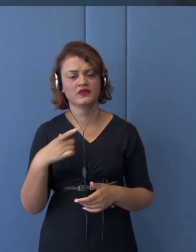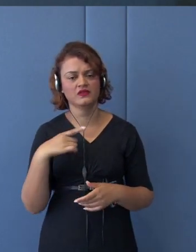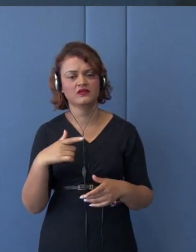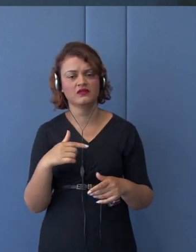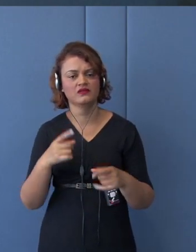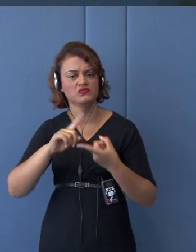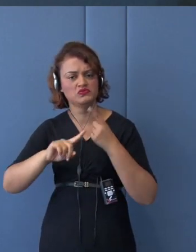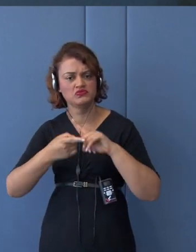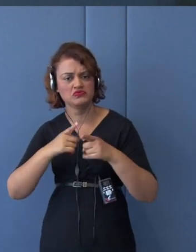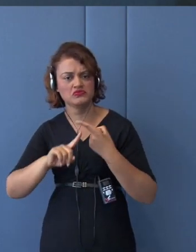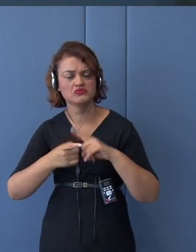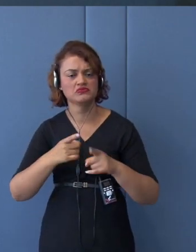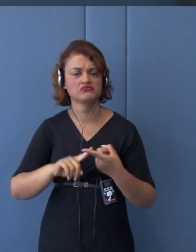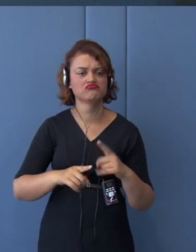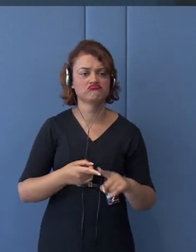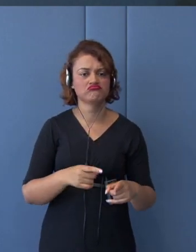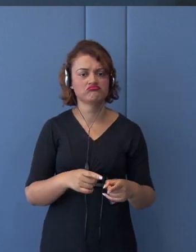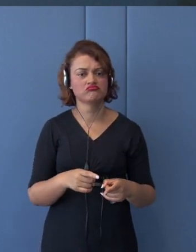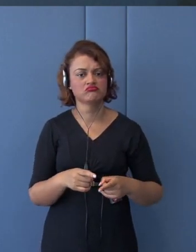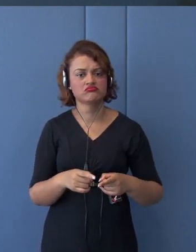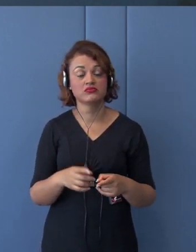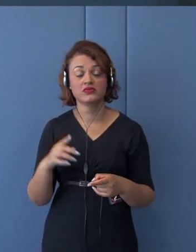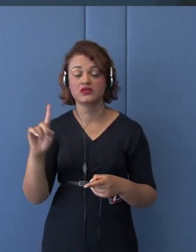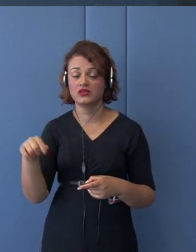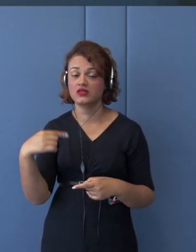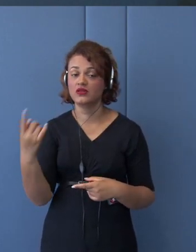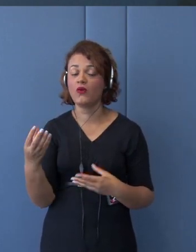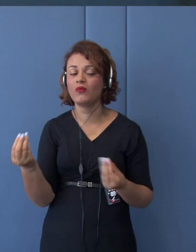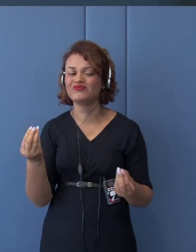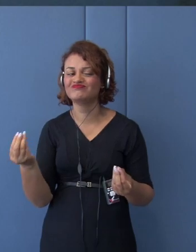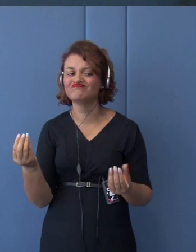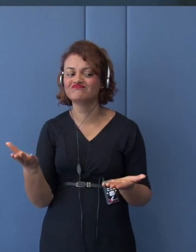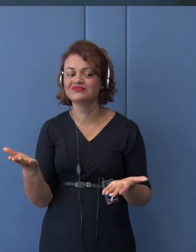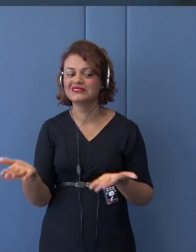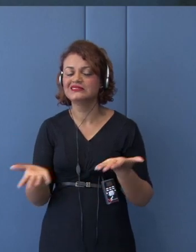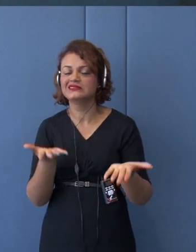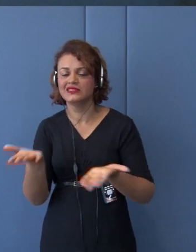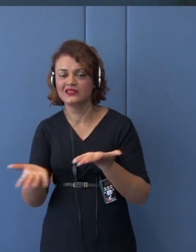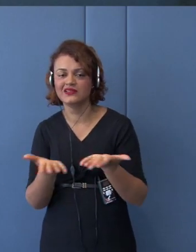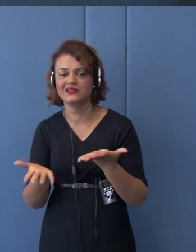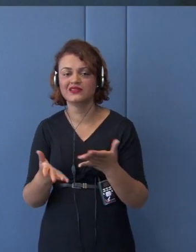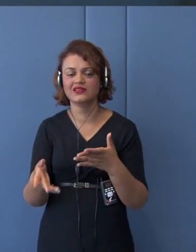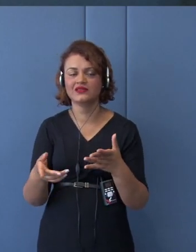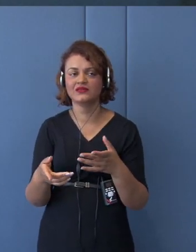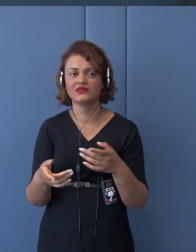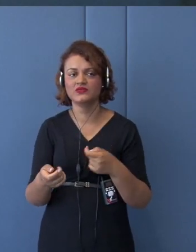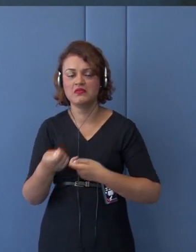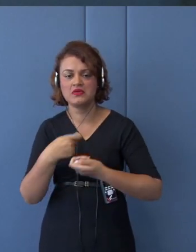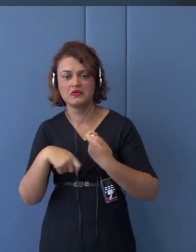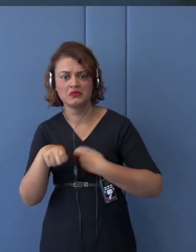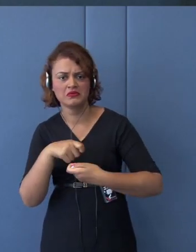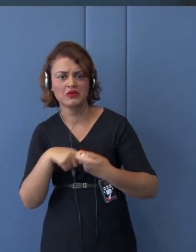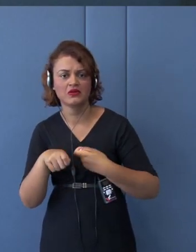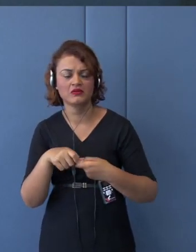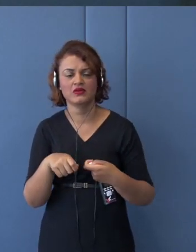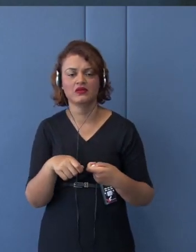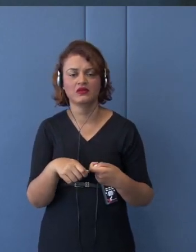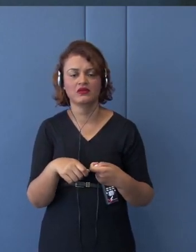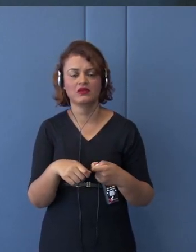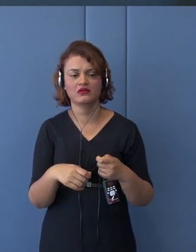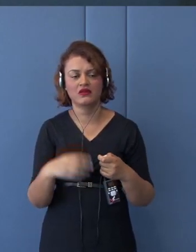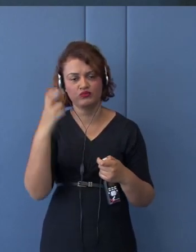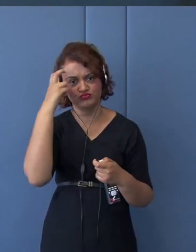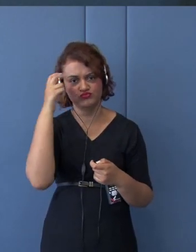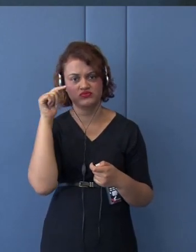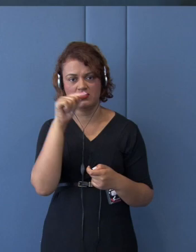cope with this situation in the socialist economy, such as Vietnam. But, not only in the socialist economy.